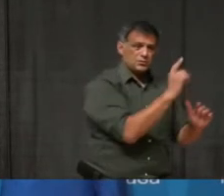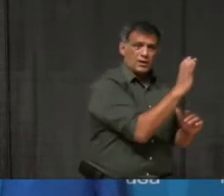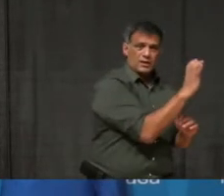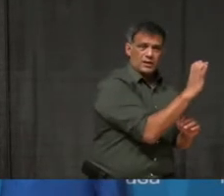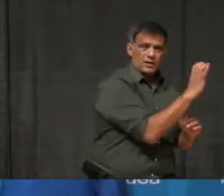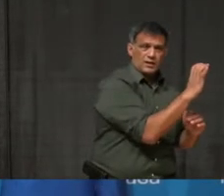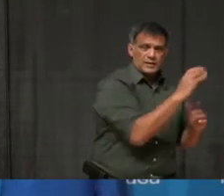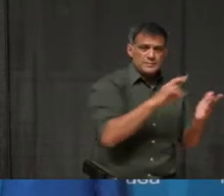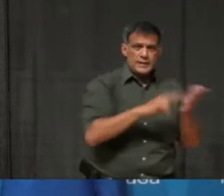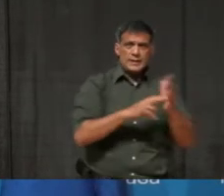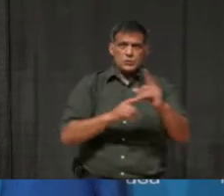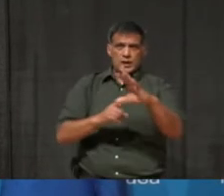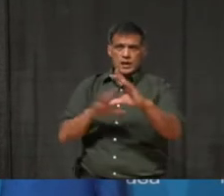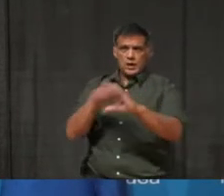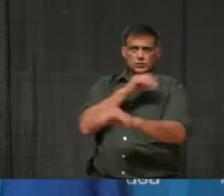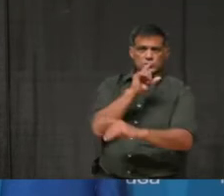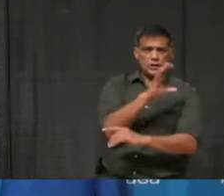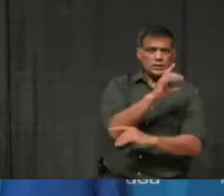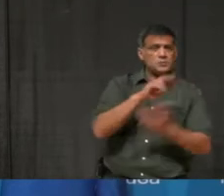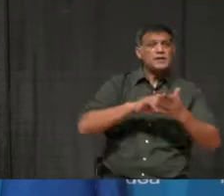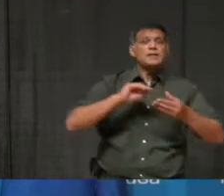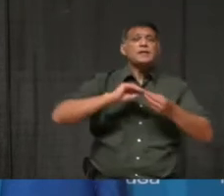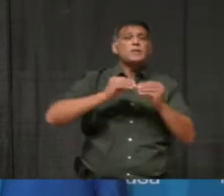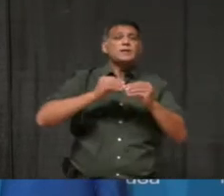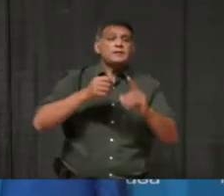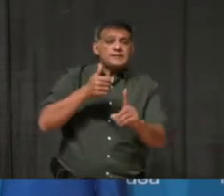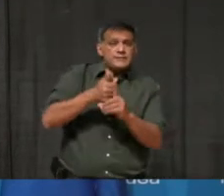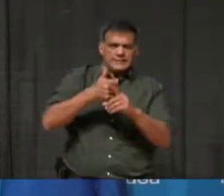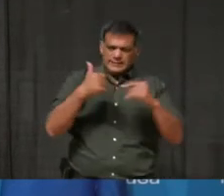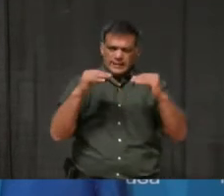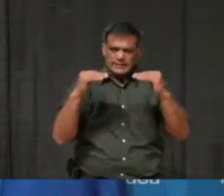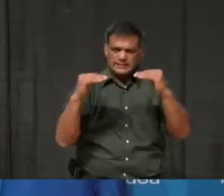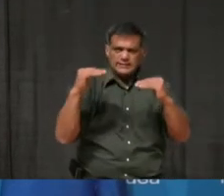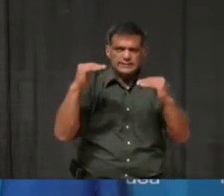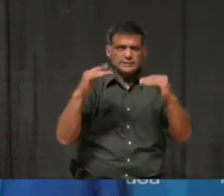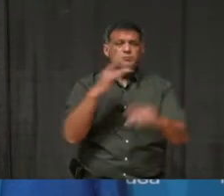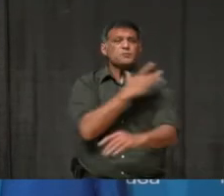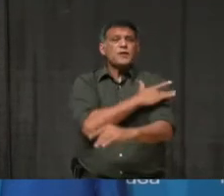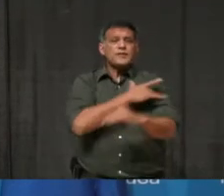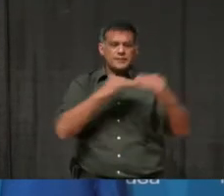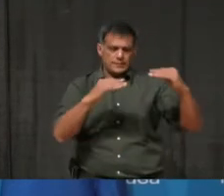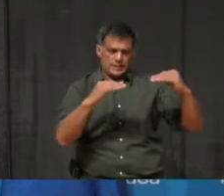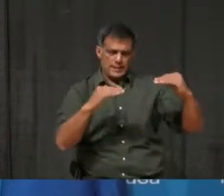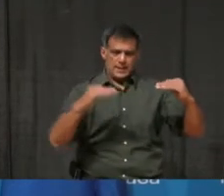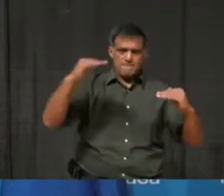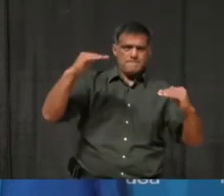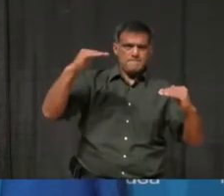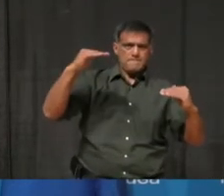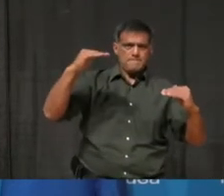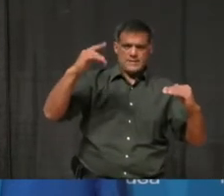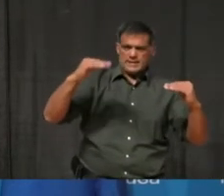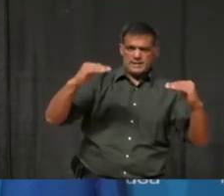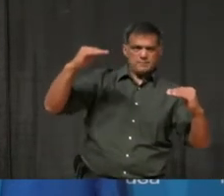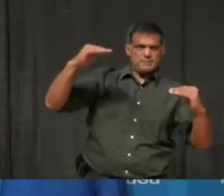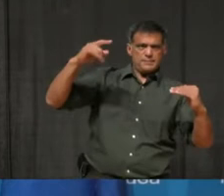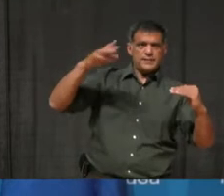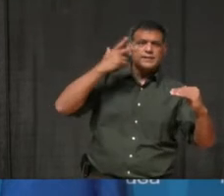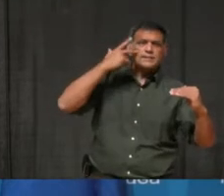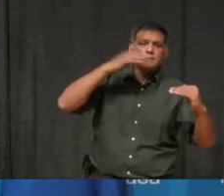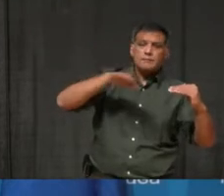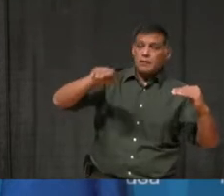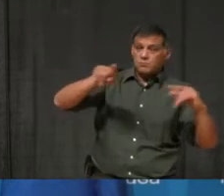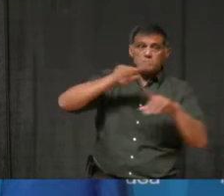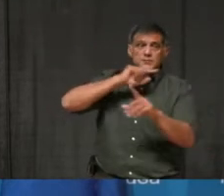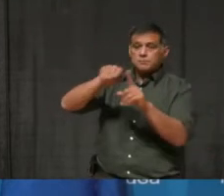numbers, however, are still well above the provincial average. We are seeing more and more spread to our most